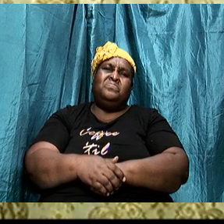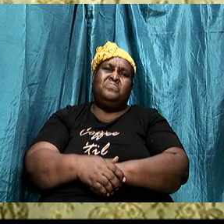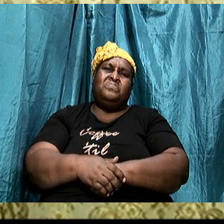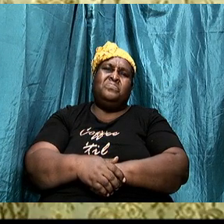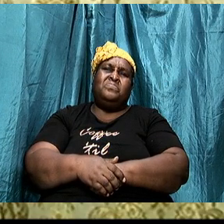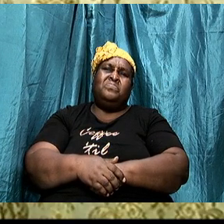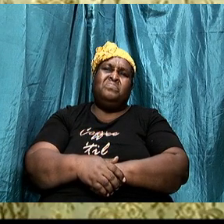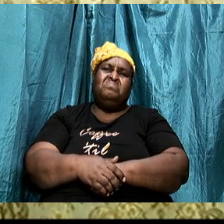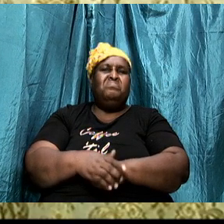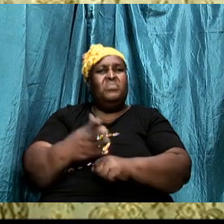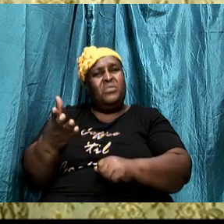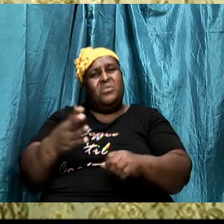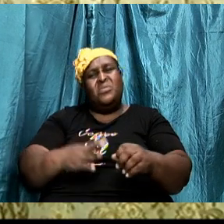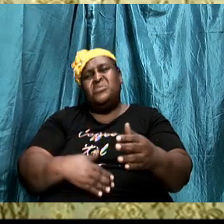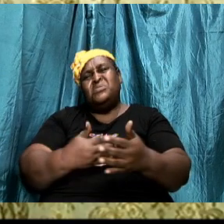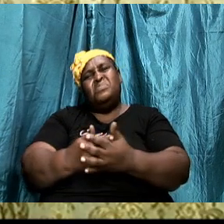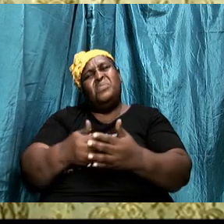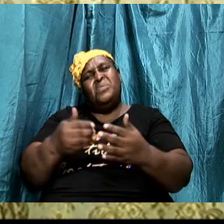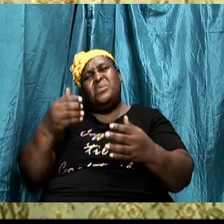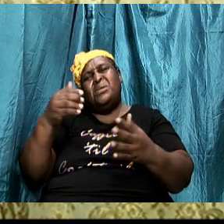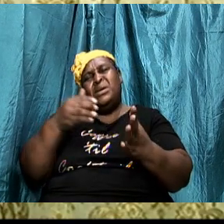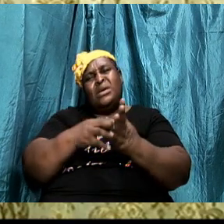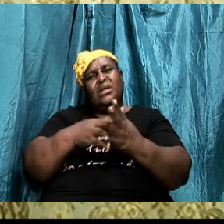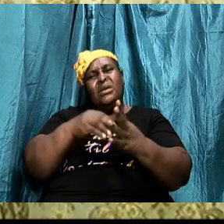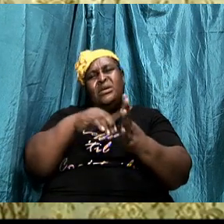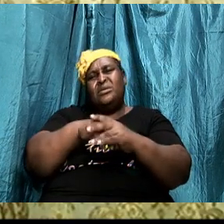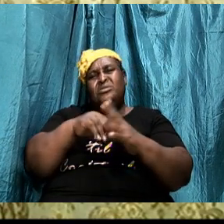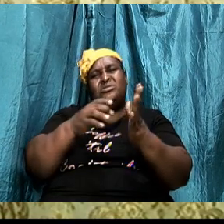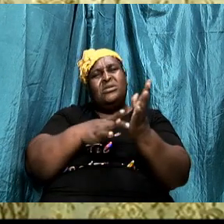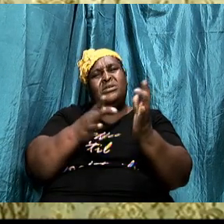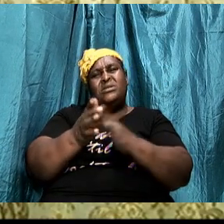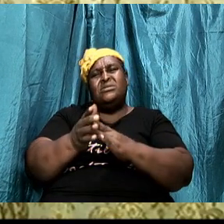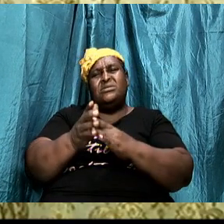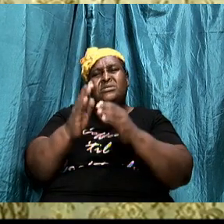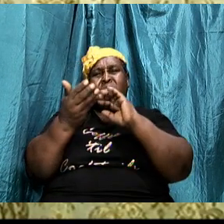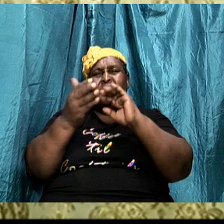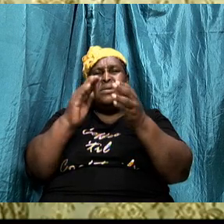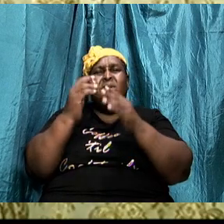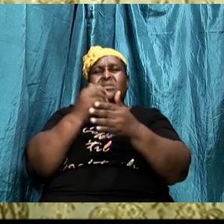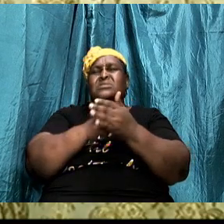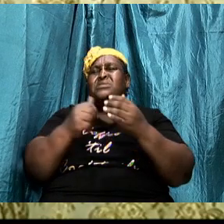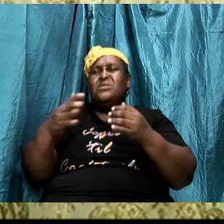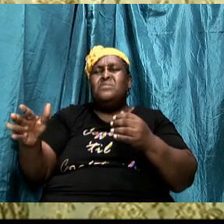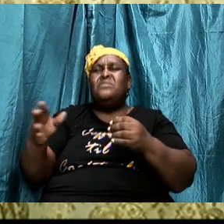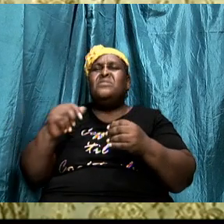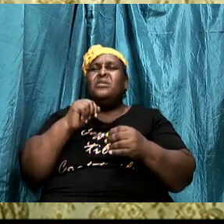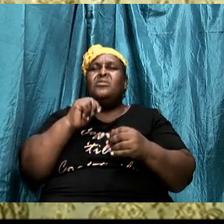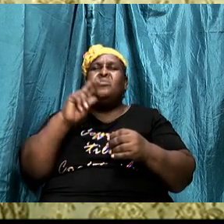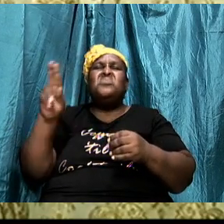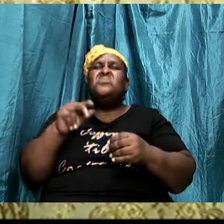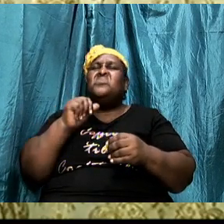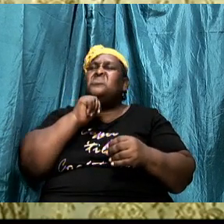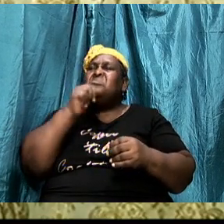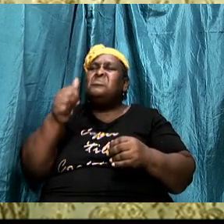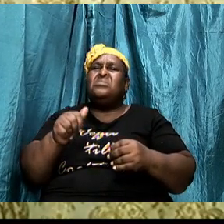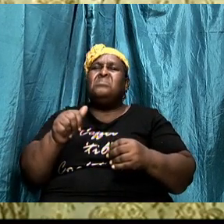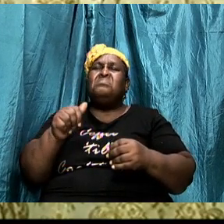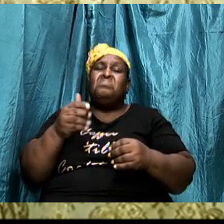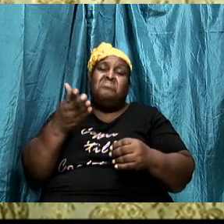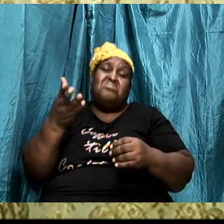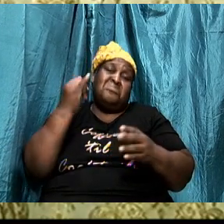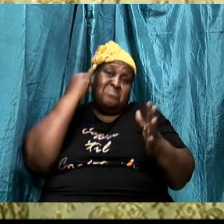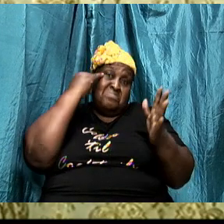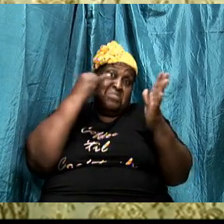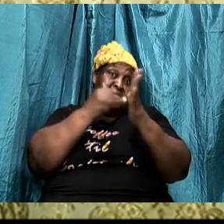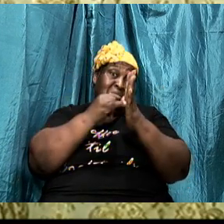those who are born again in Christ who have become something they were not their identity has